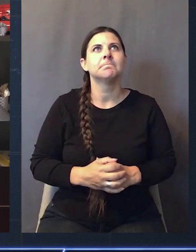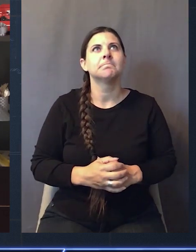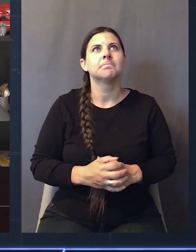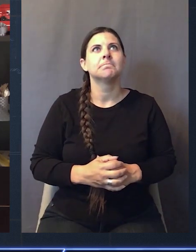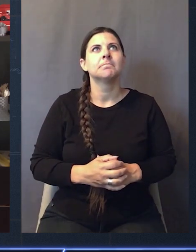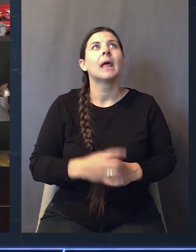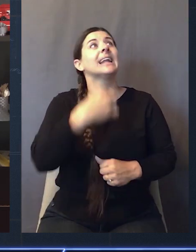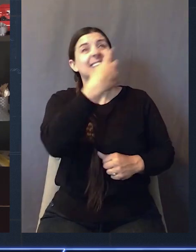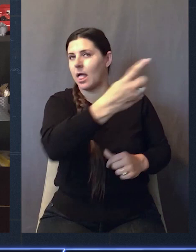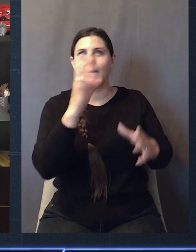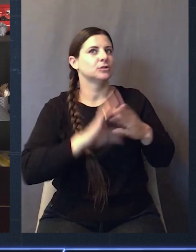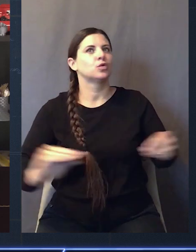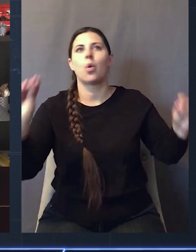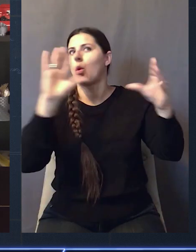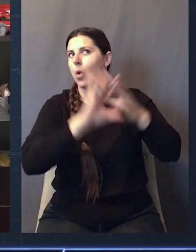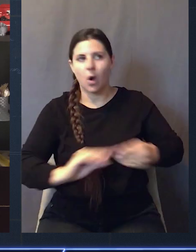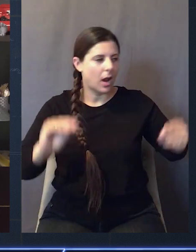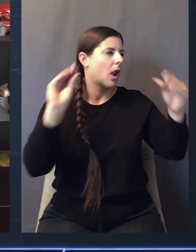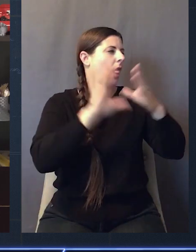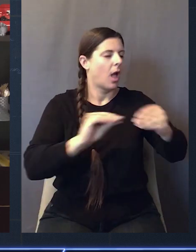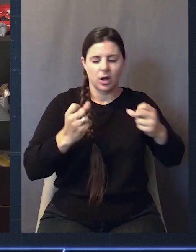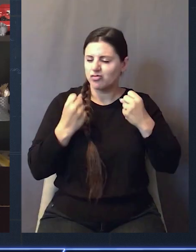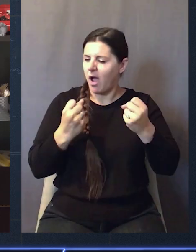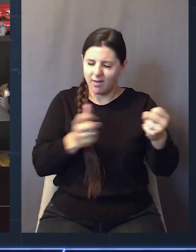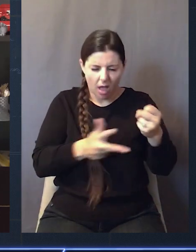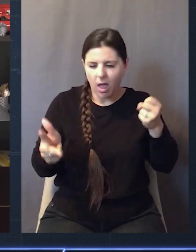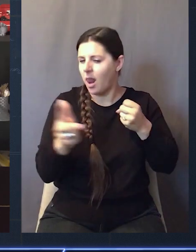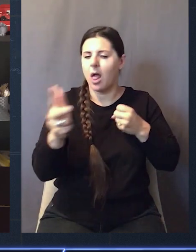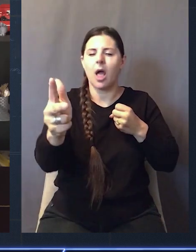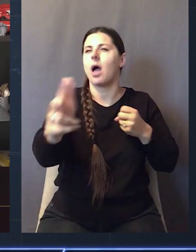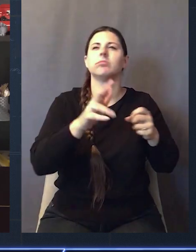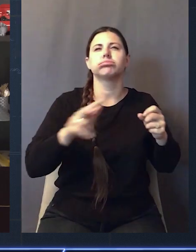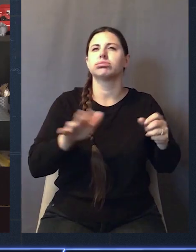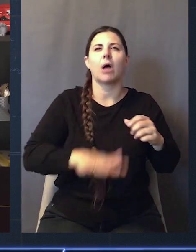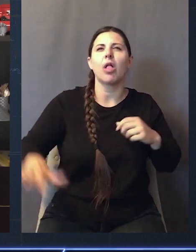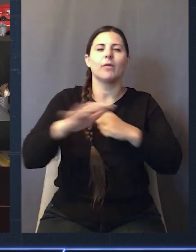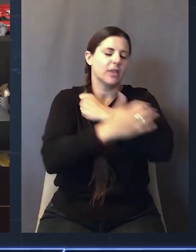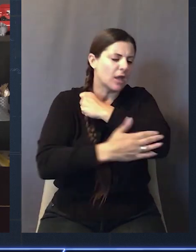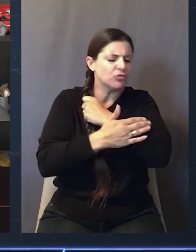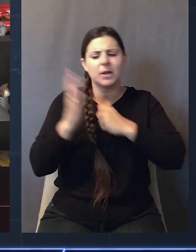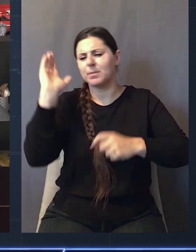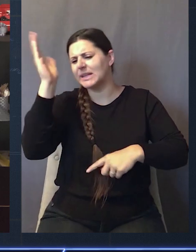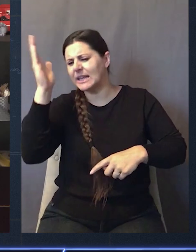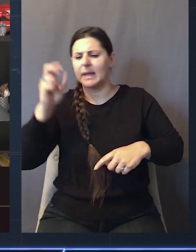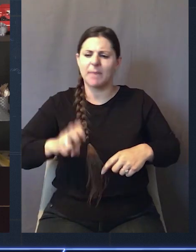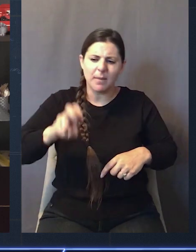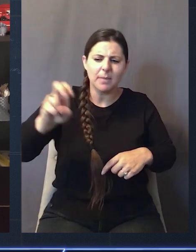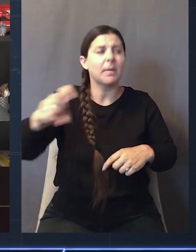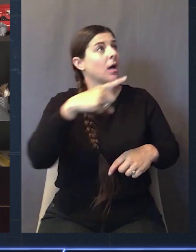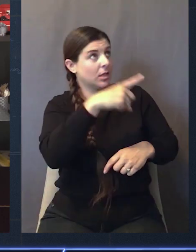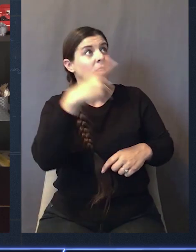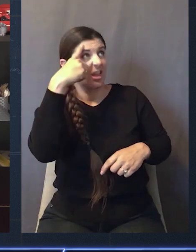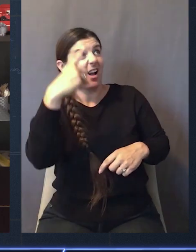I got a better idea. I tell my entire story. I'm driving to cross country. I'm on this quest to cross the